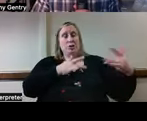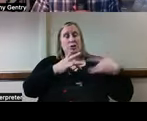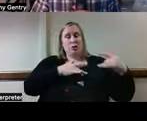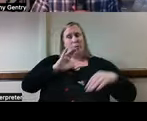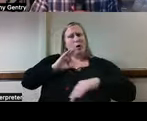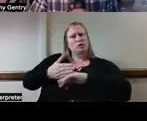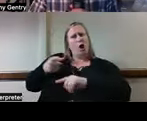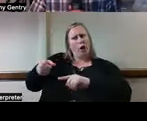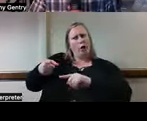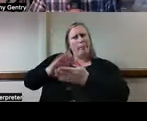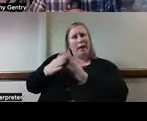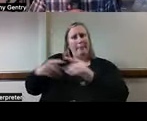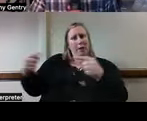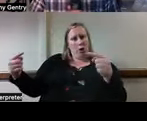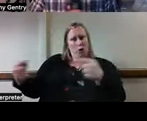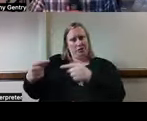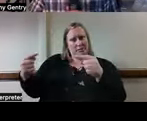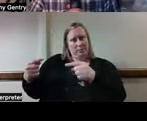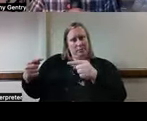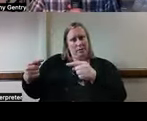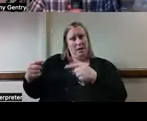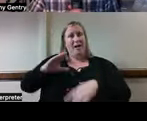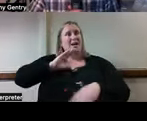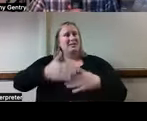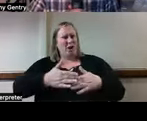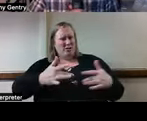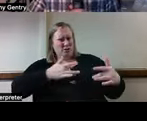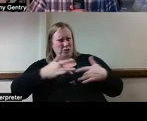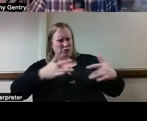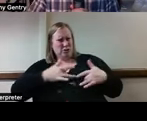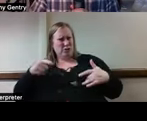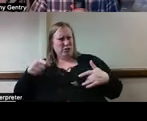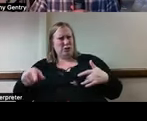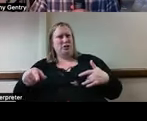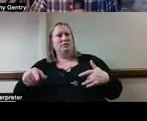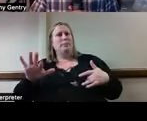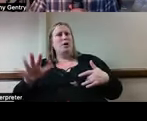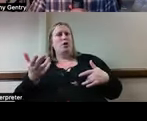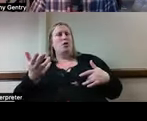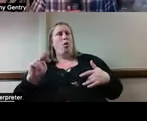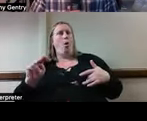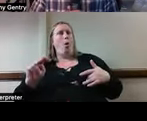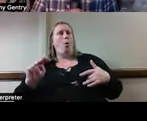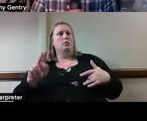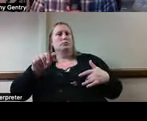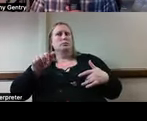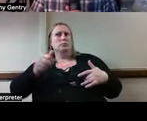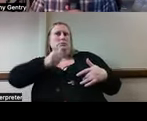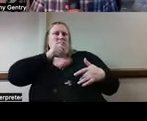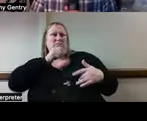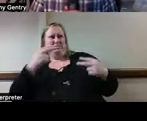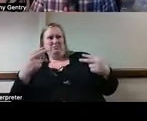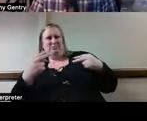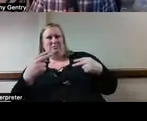being injured and her daughter is concerned about being, about her own personal privacy. So